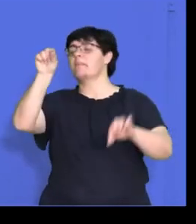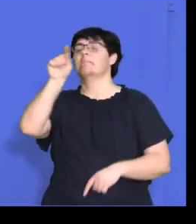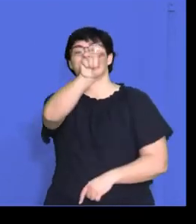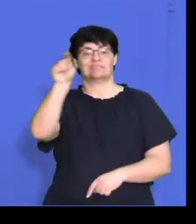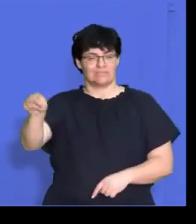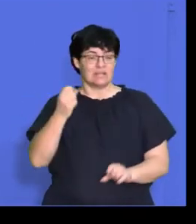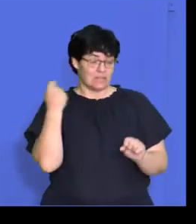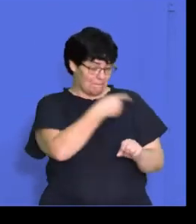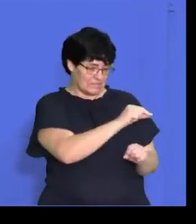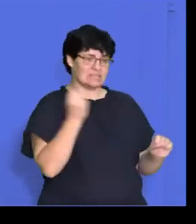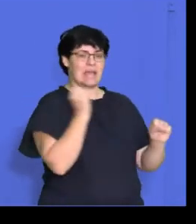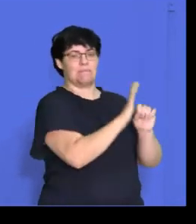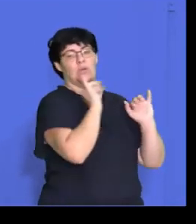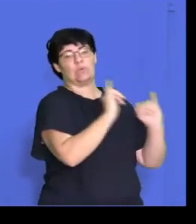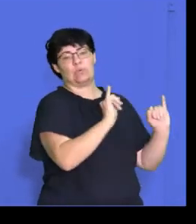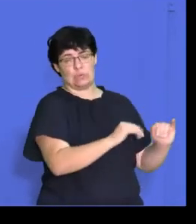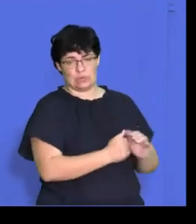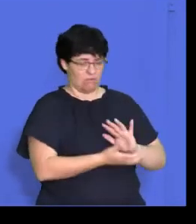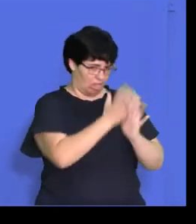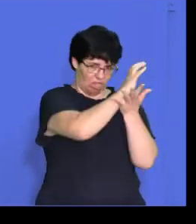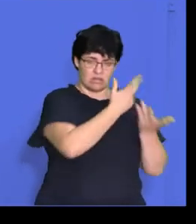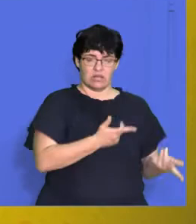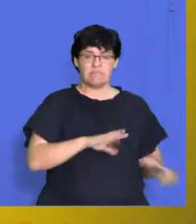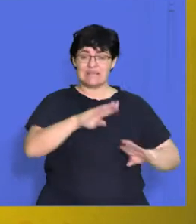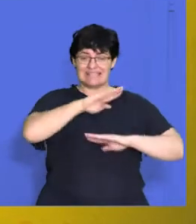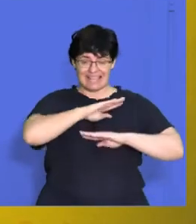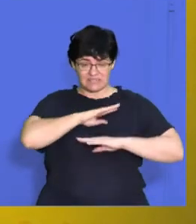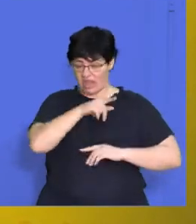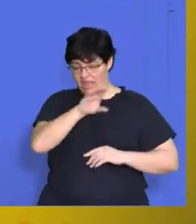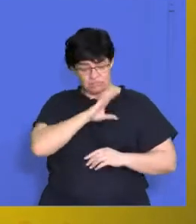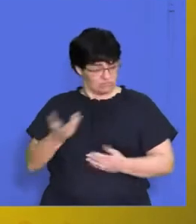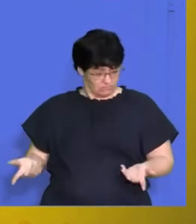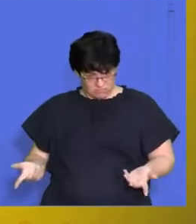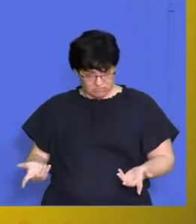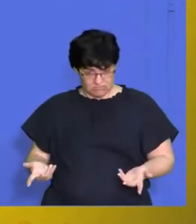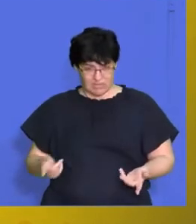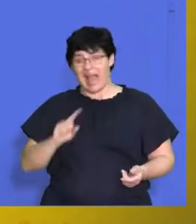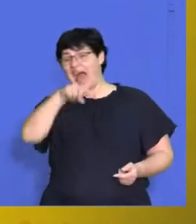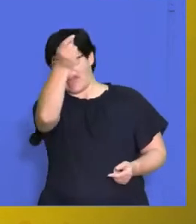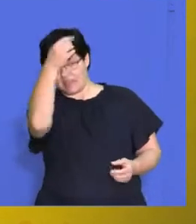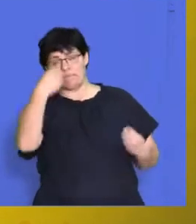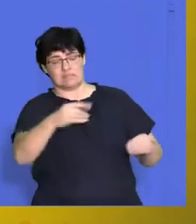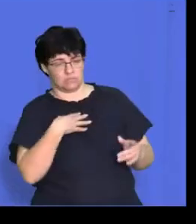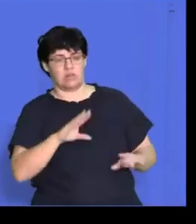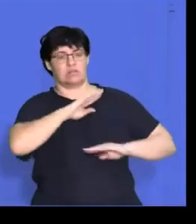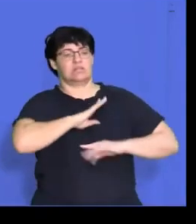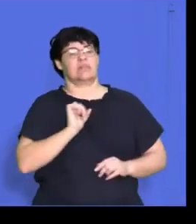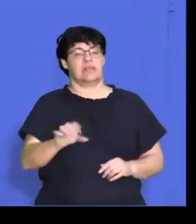be devastating to the business. If you aren't going to satisfy the needs of your customers, someone else is going to.